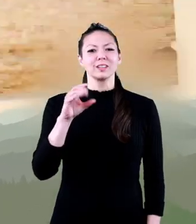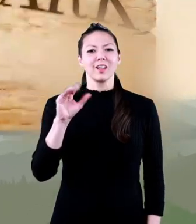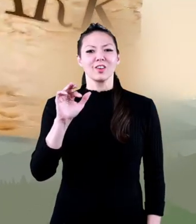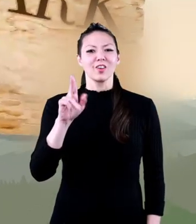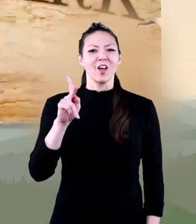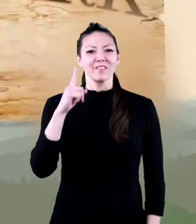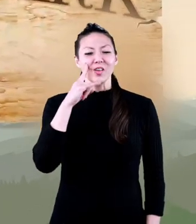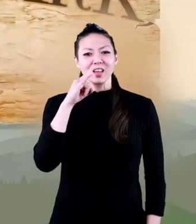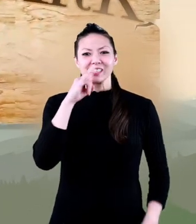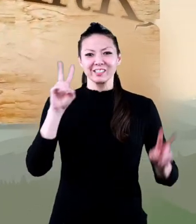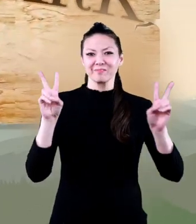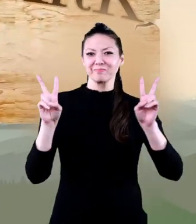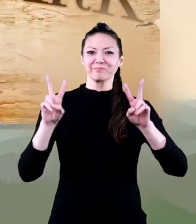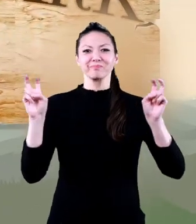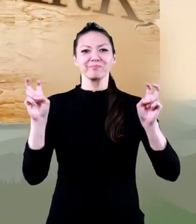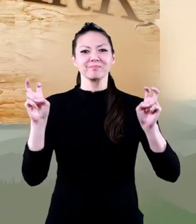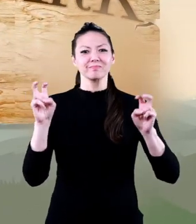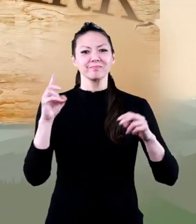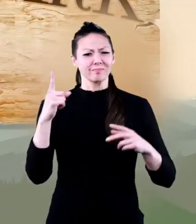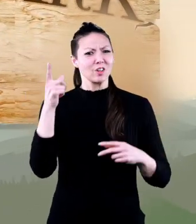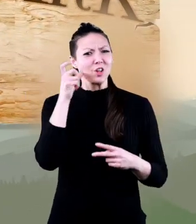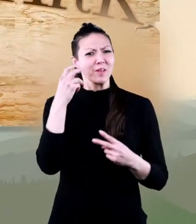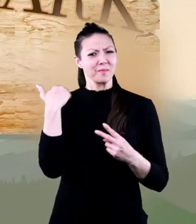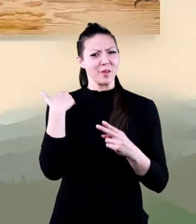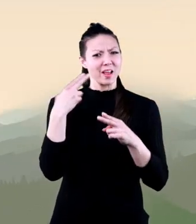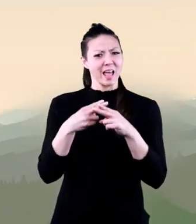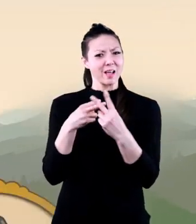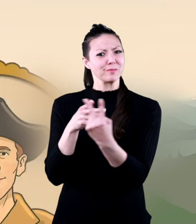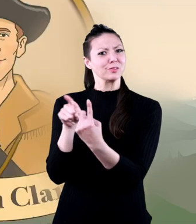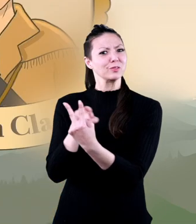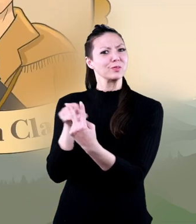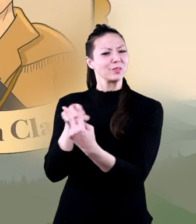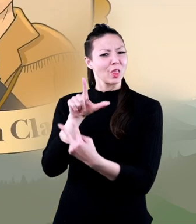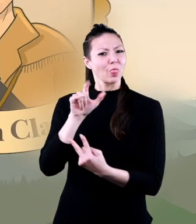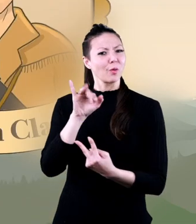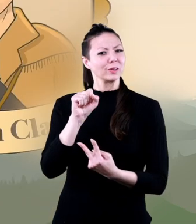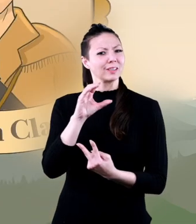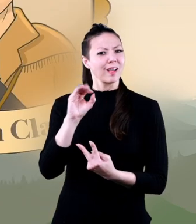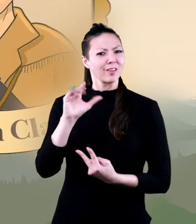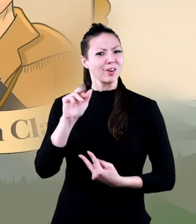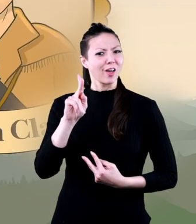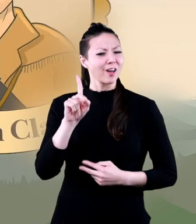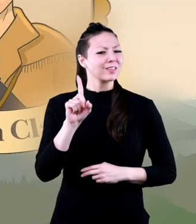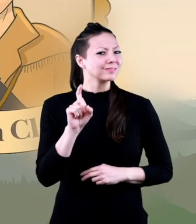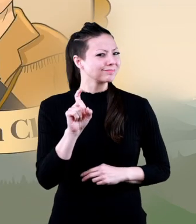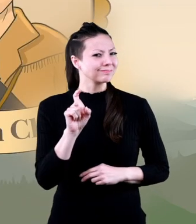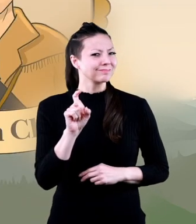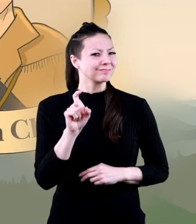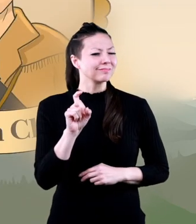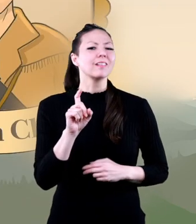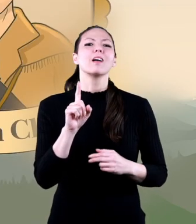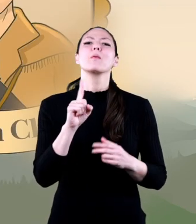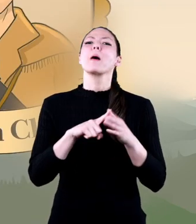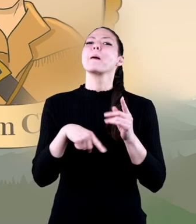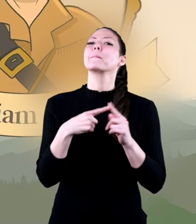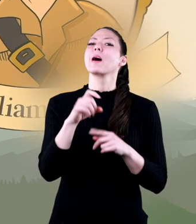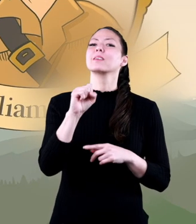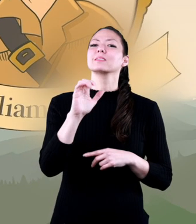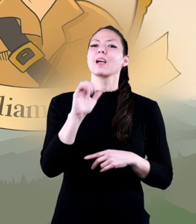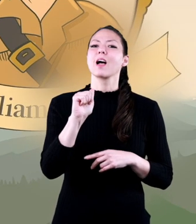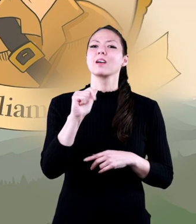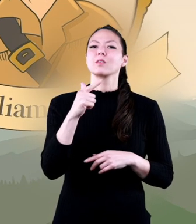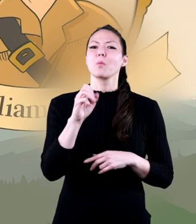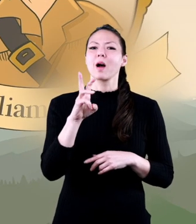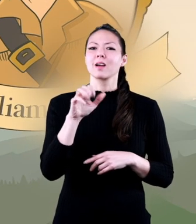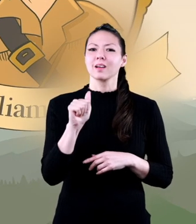Lewis and Clark for Kids Have you ever heard of the names Lewis and Clark? How